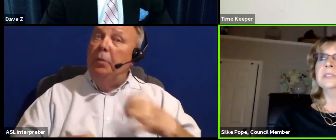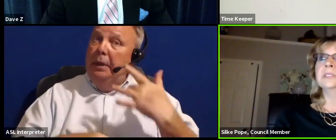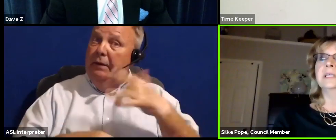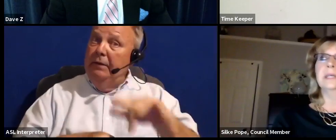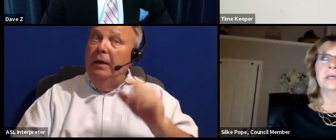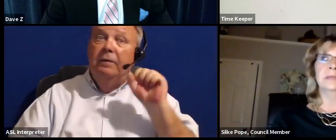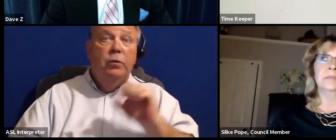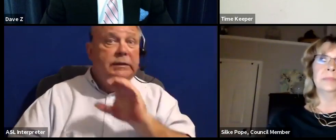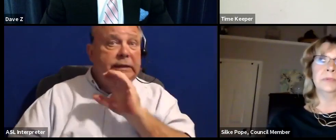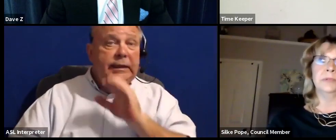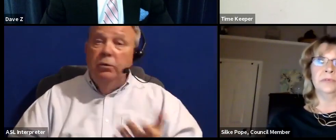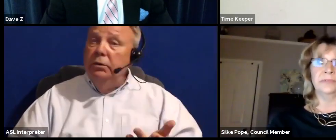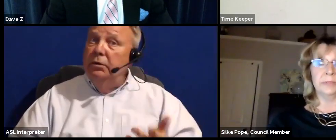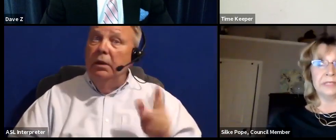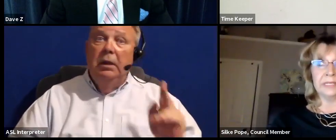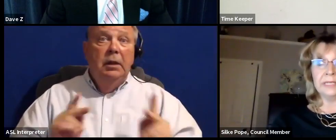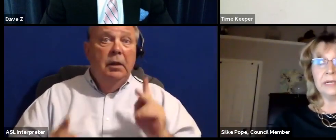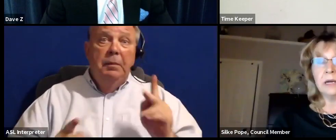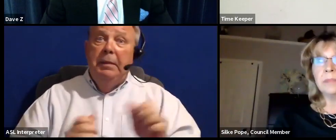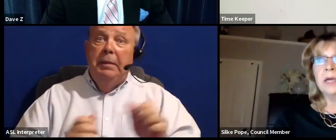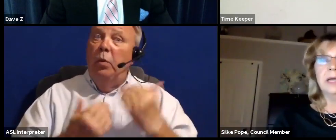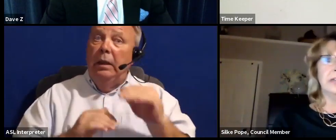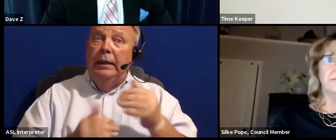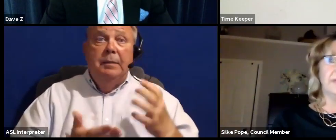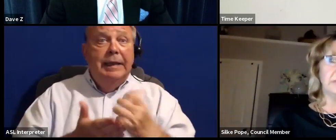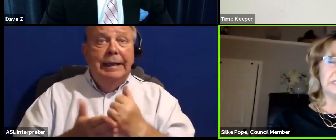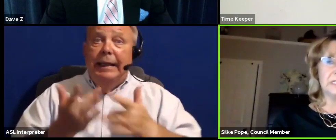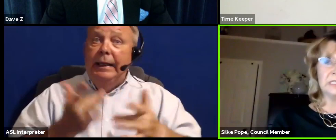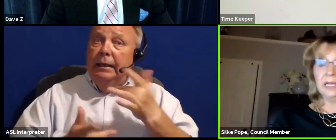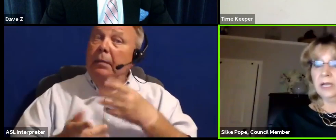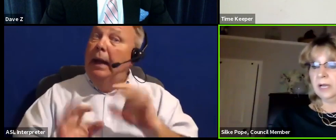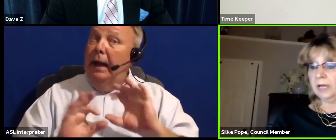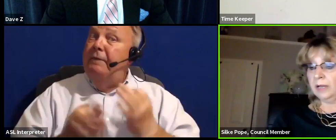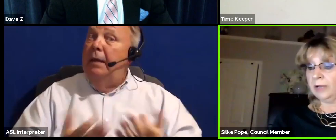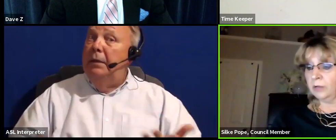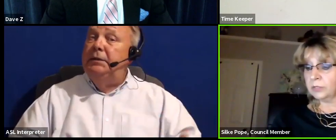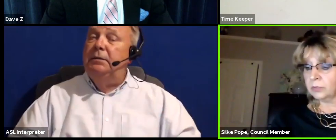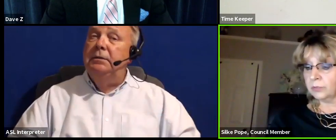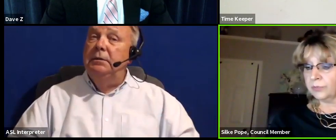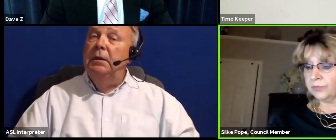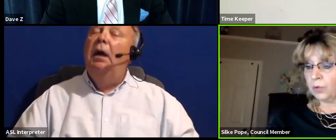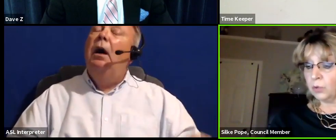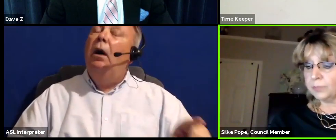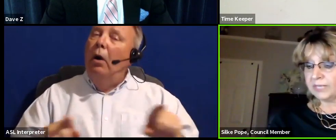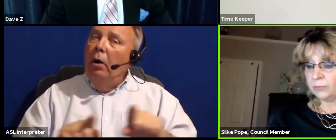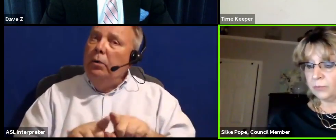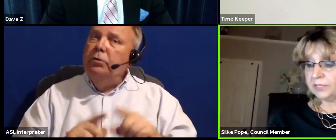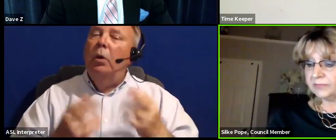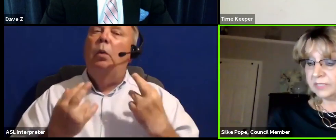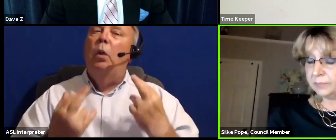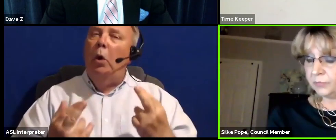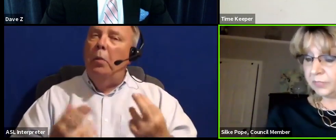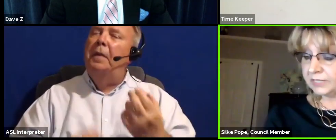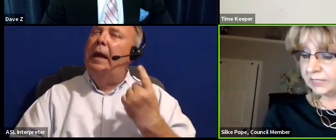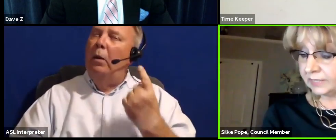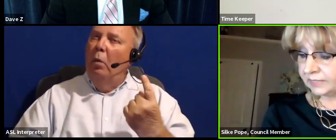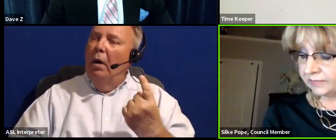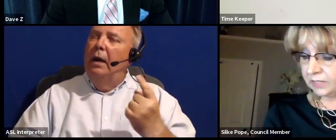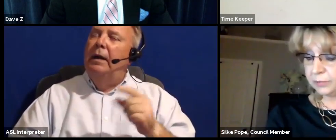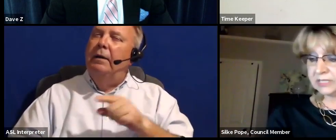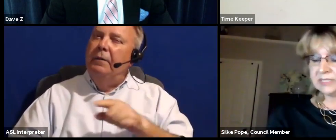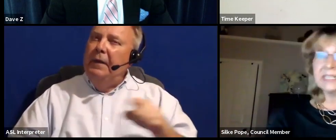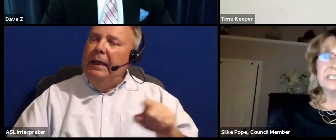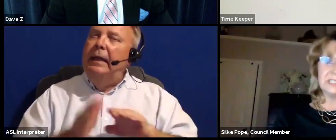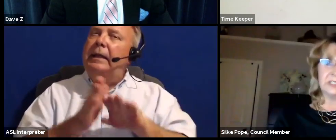seniors, people with limited income and families. I also hope that one of the one of the